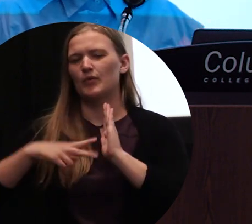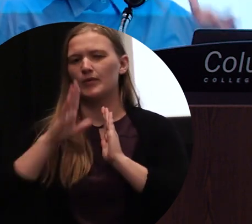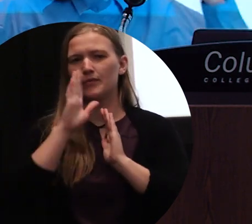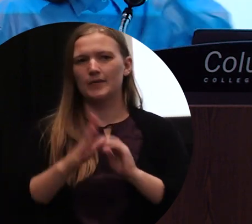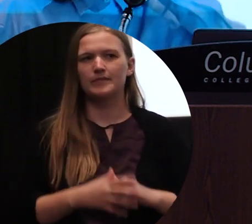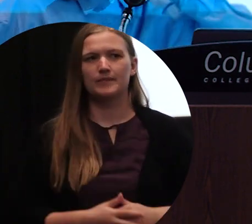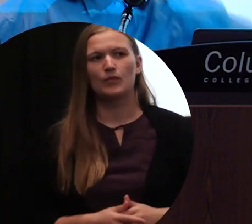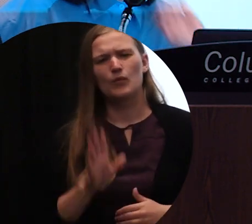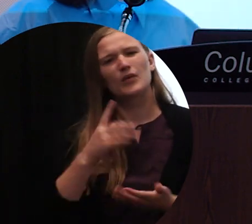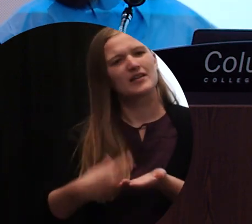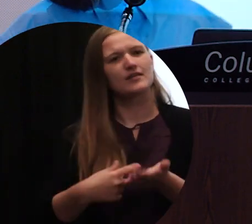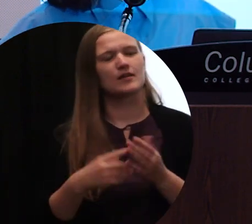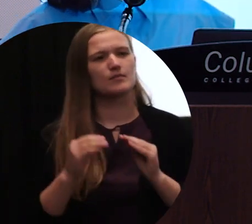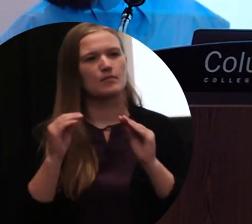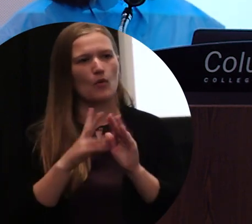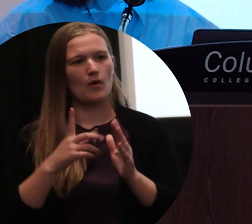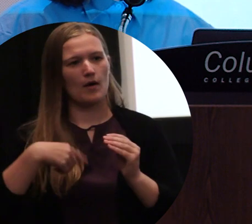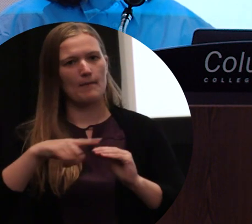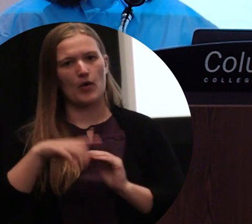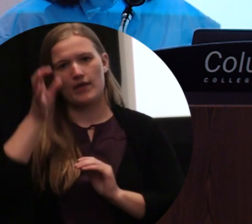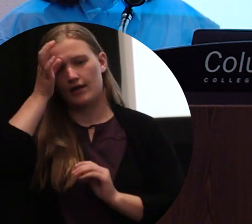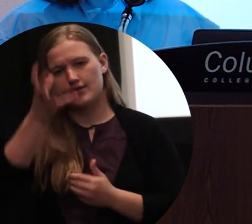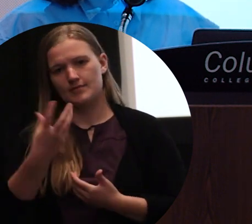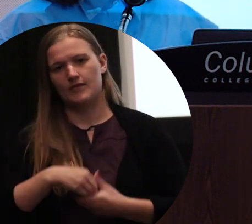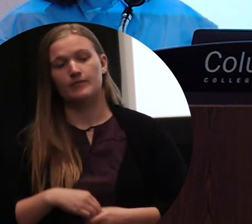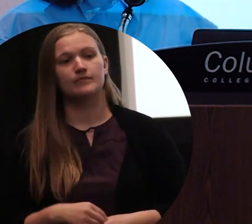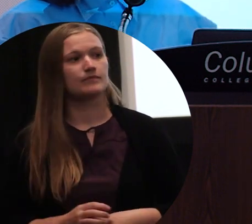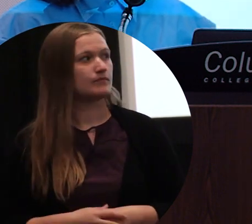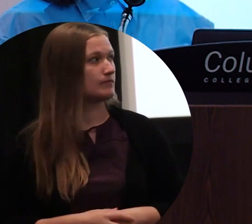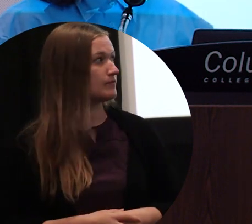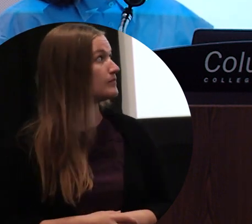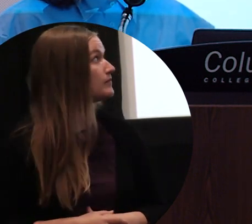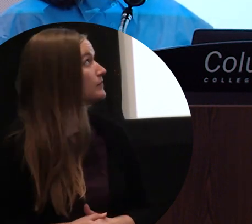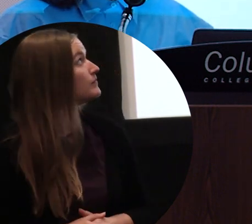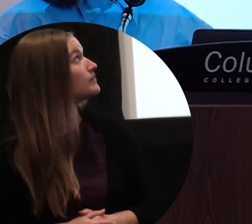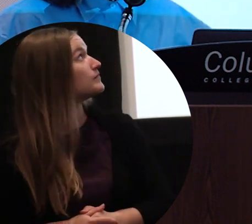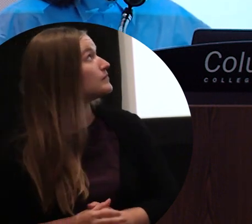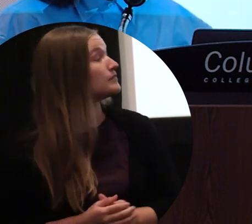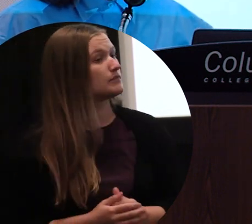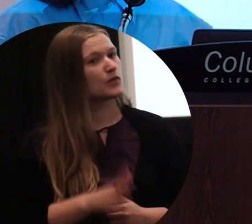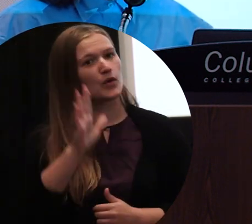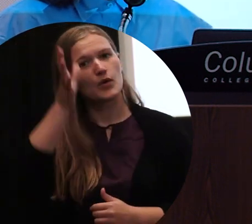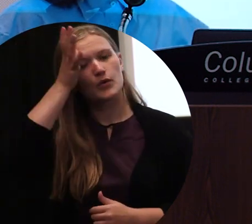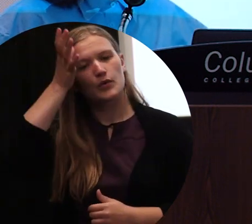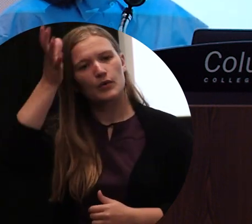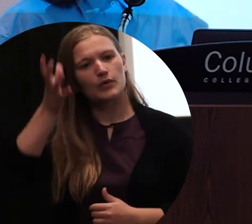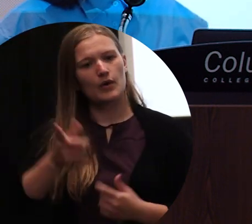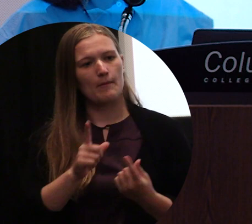I'll read it and then maybe I'll talk more about the concepts behind it. Hariboji grandpa met the Mormon missionaries at the Korean